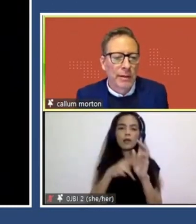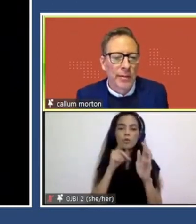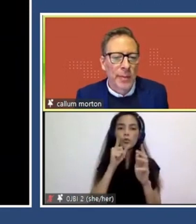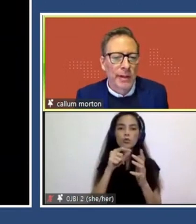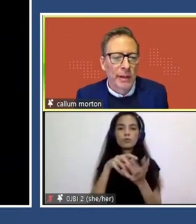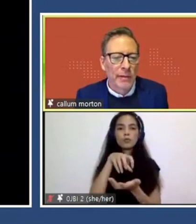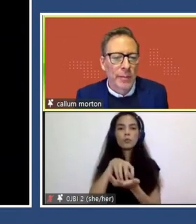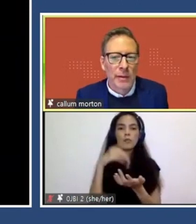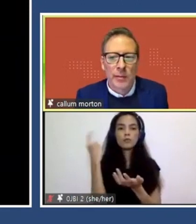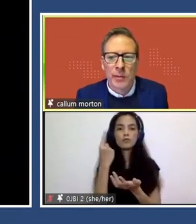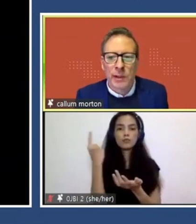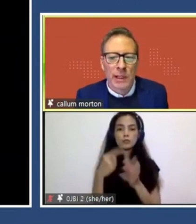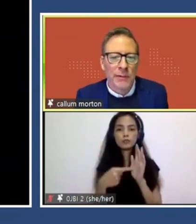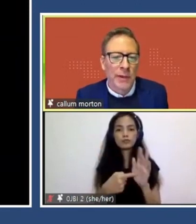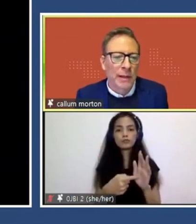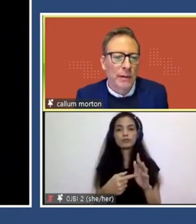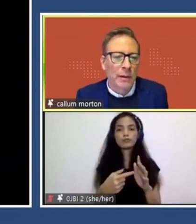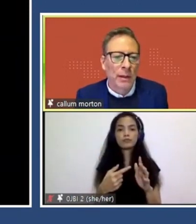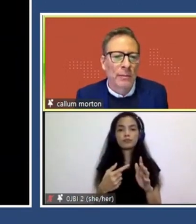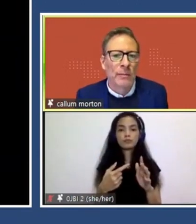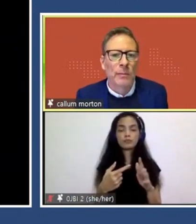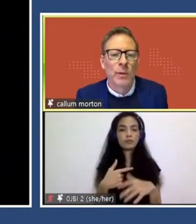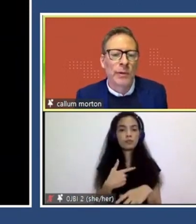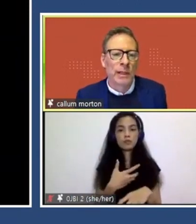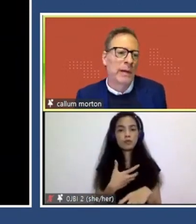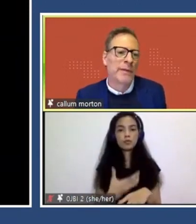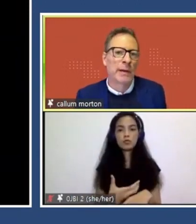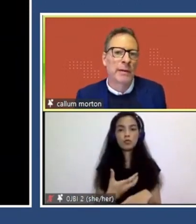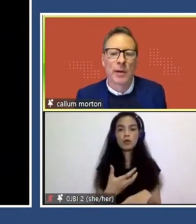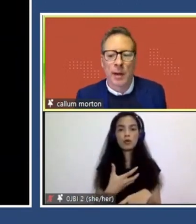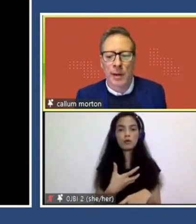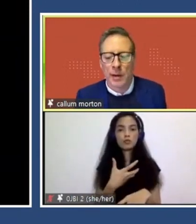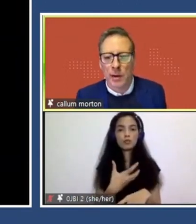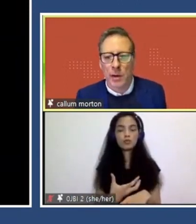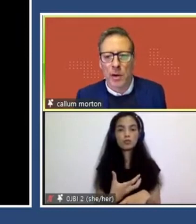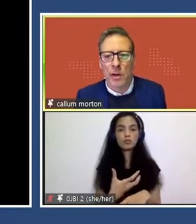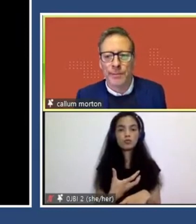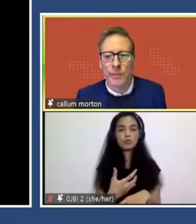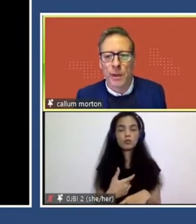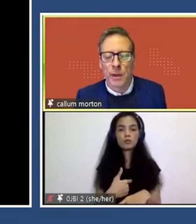We didn't get it. We speculative. But we really loved that. We really loved that